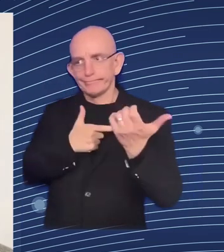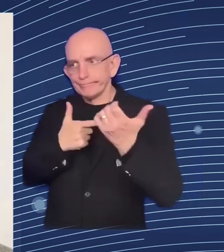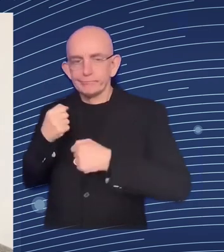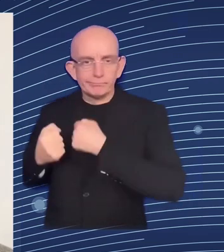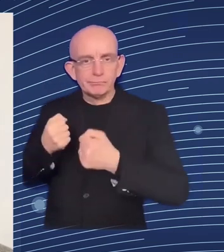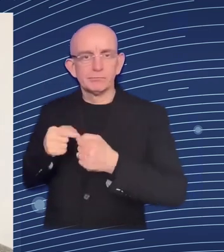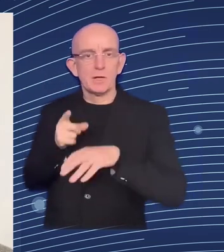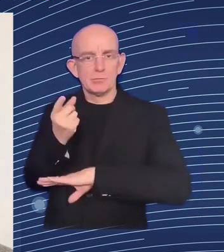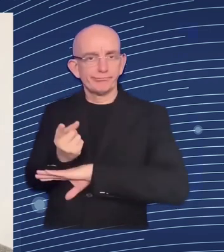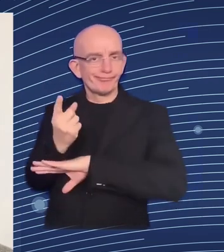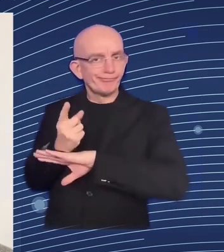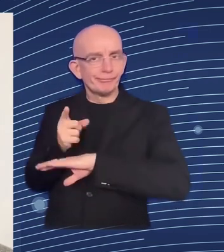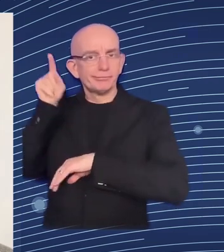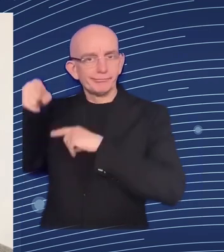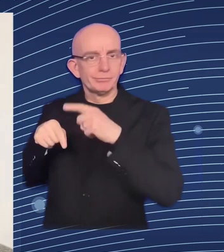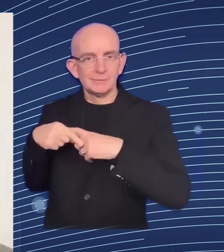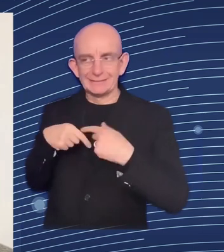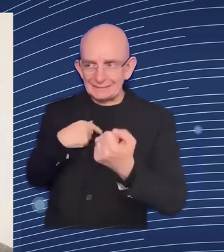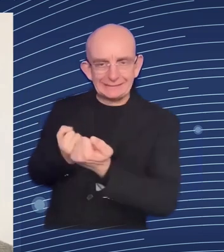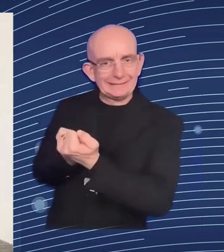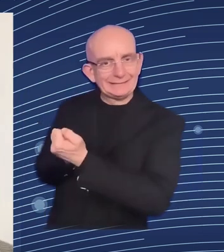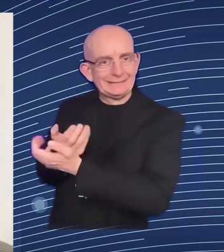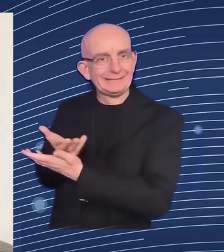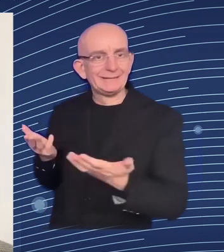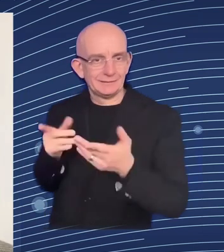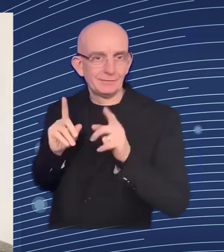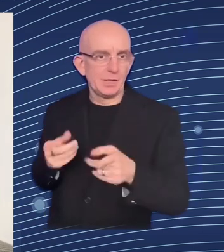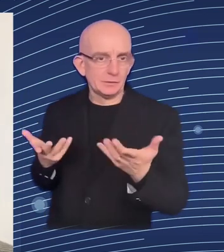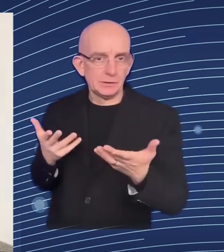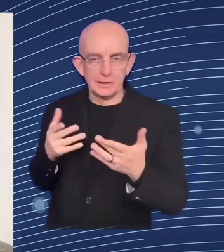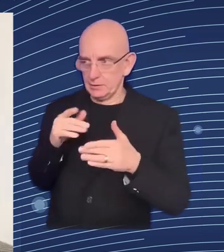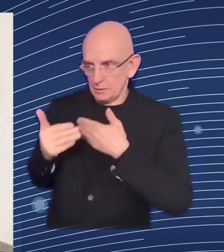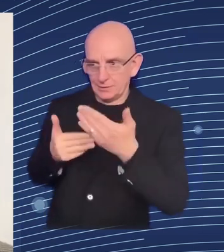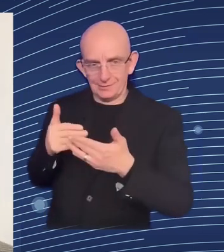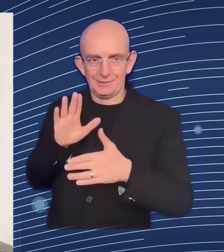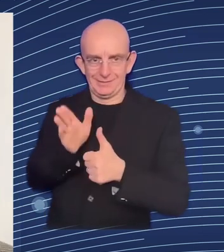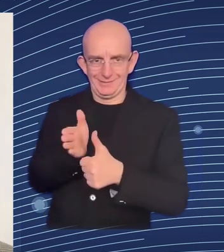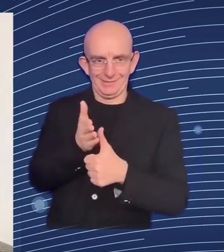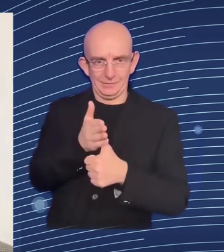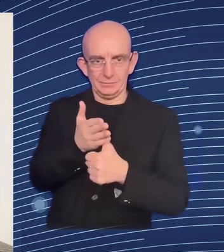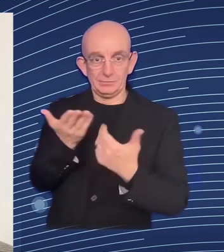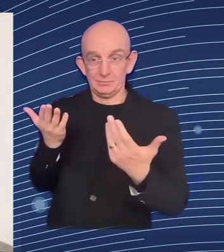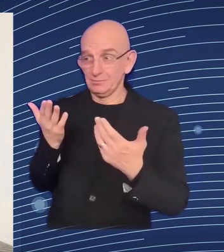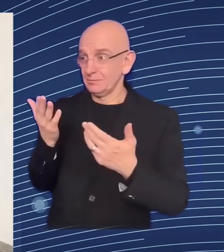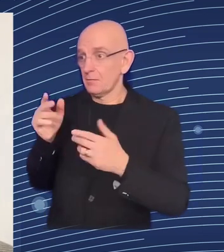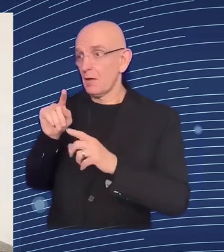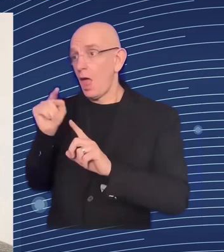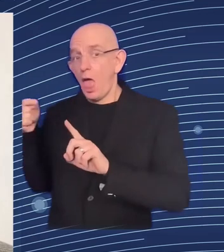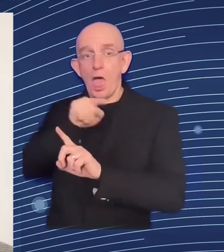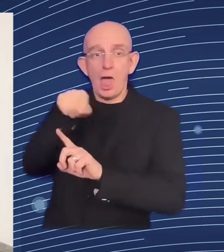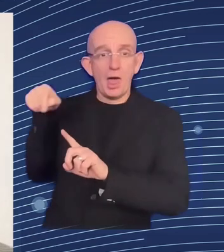and the second one is to help ukraine to survive more or less